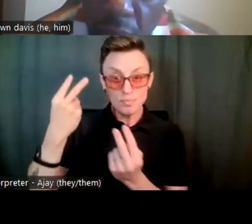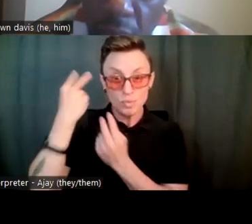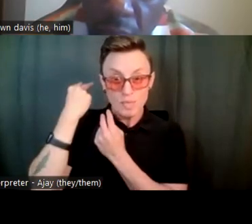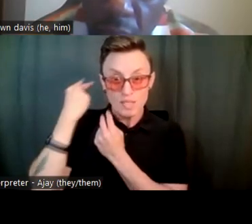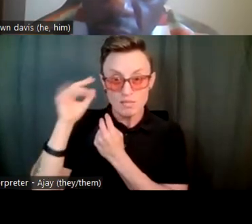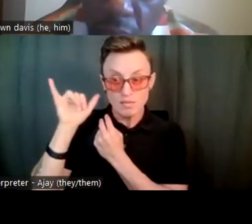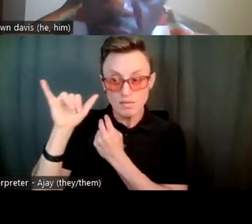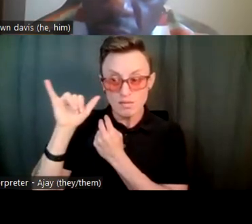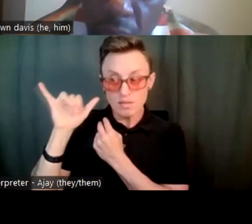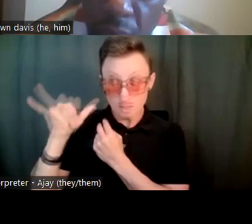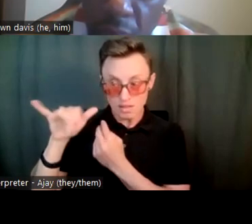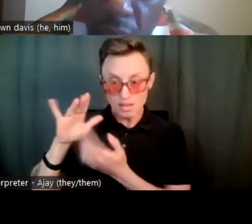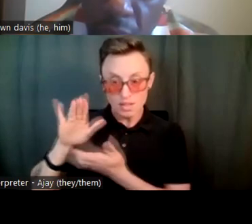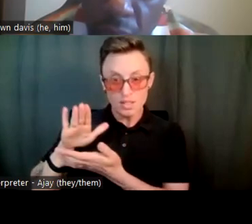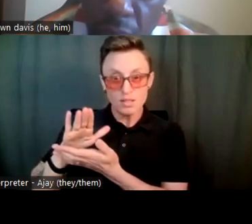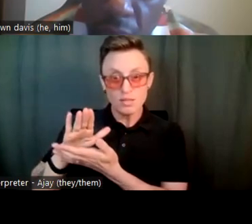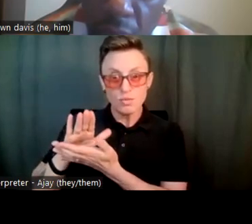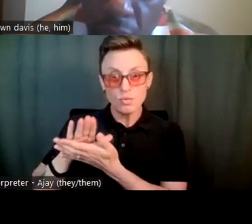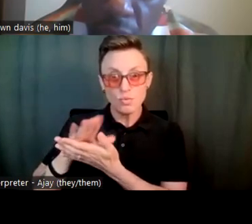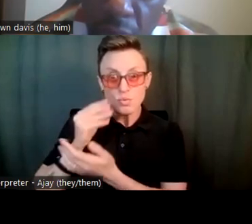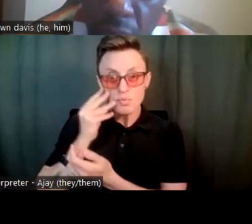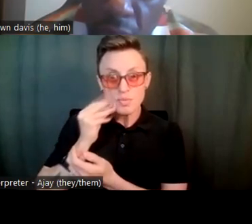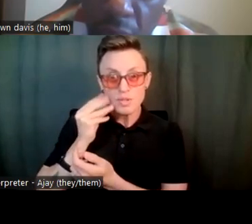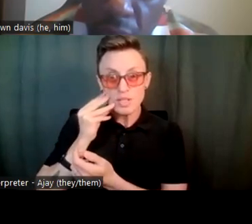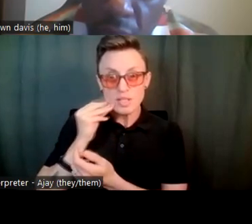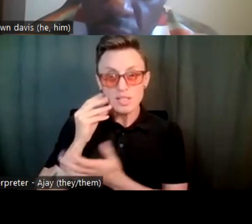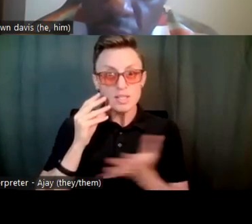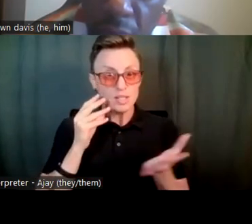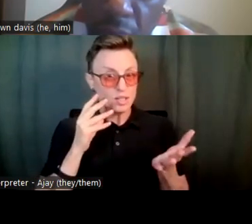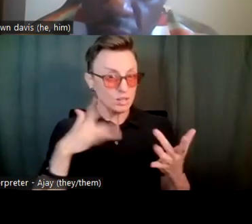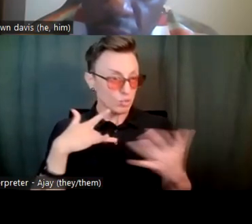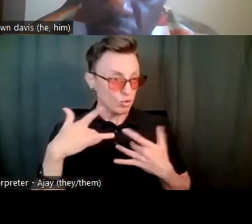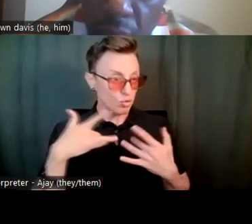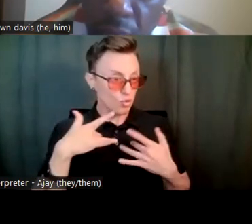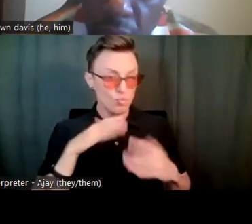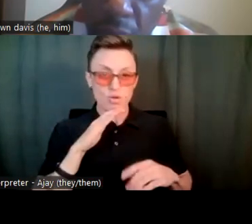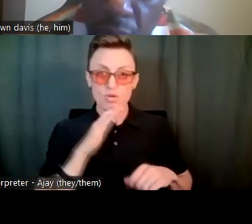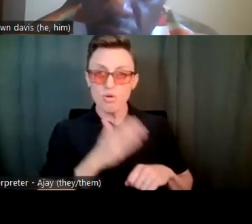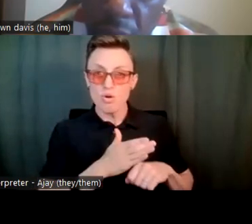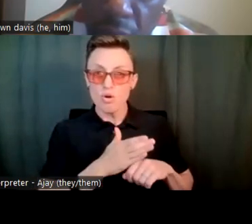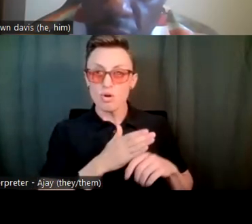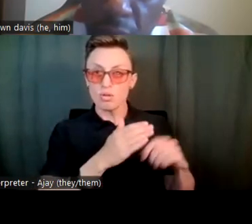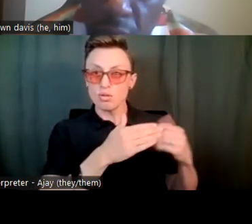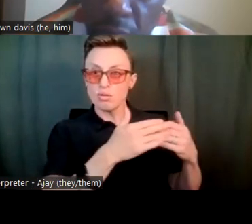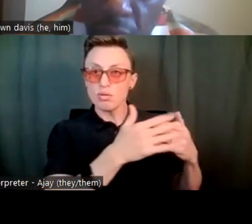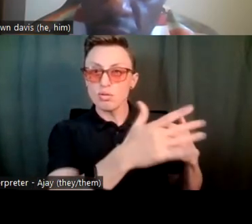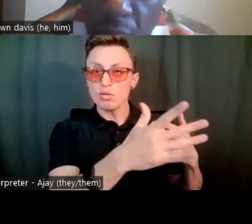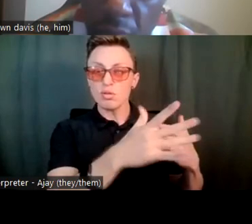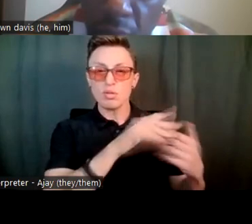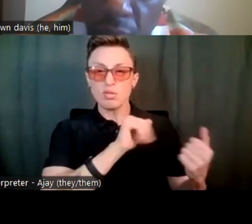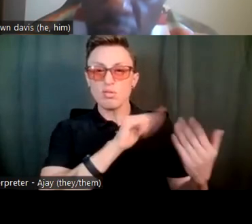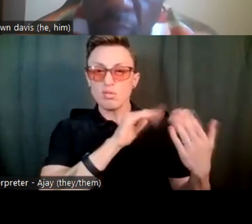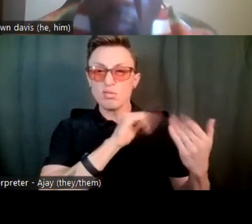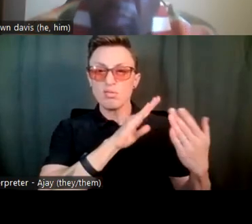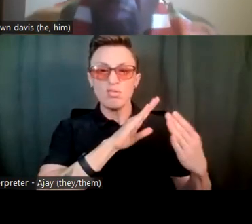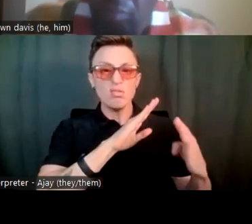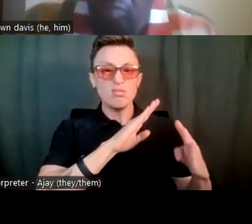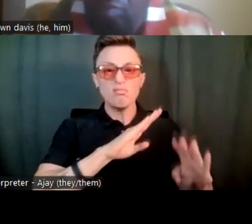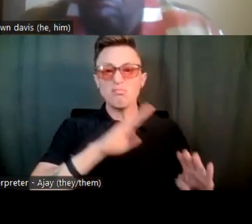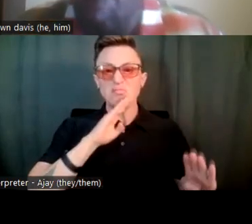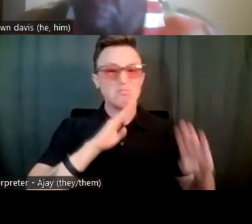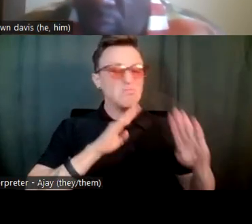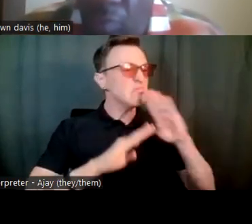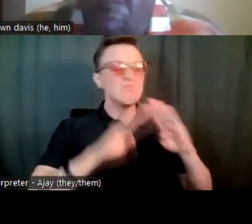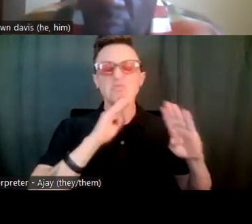just worried that she would face so many problems and adversity. And that